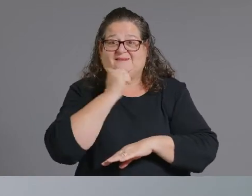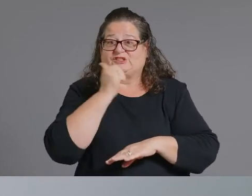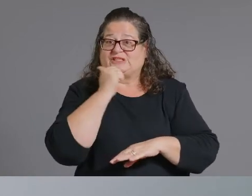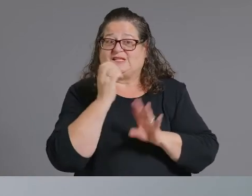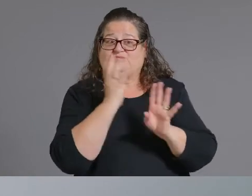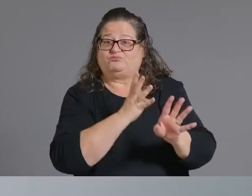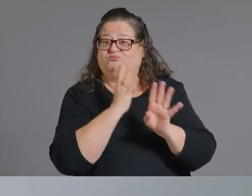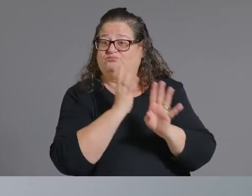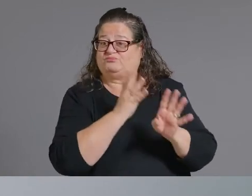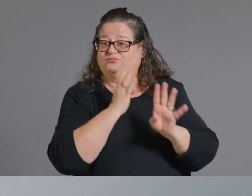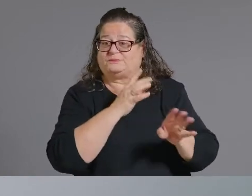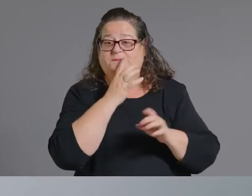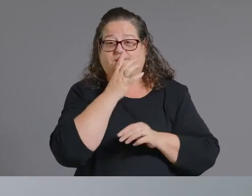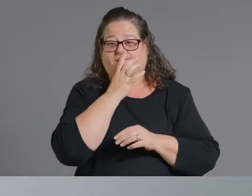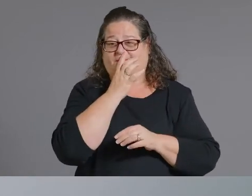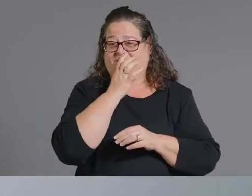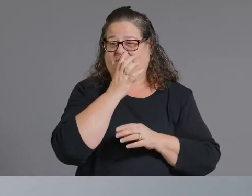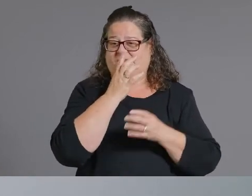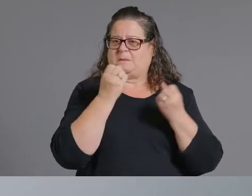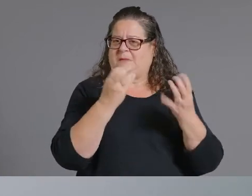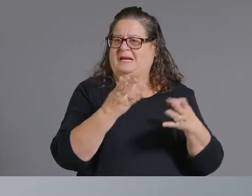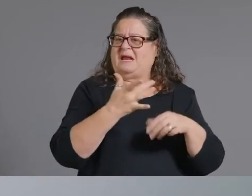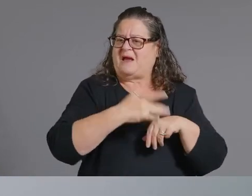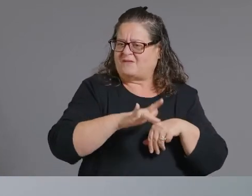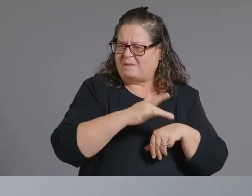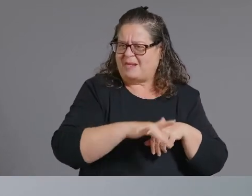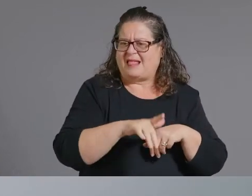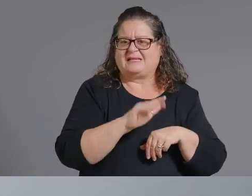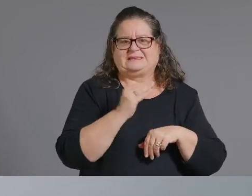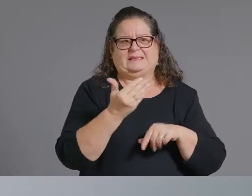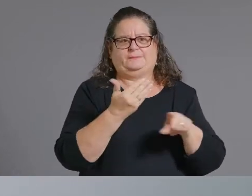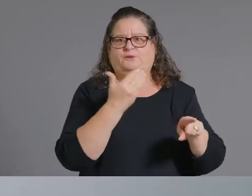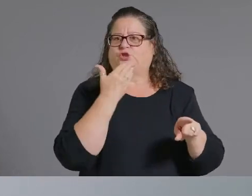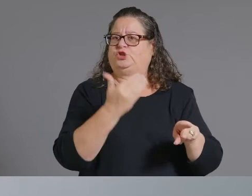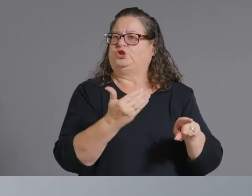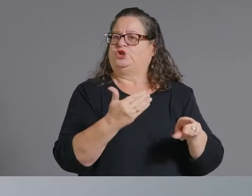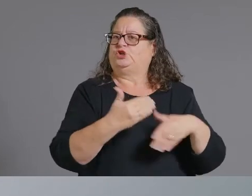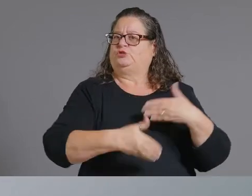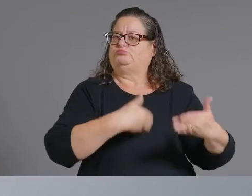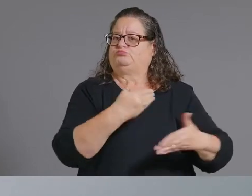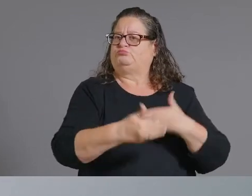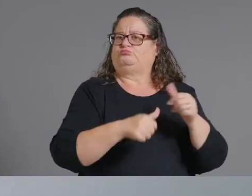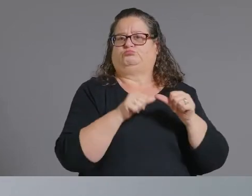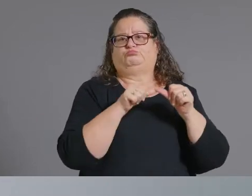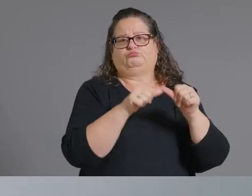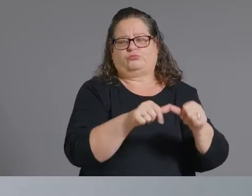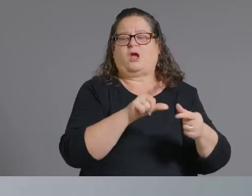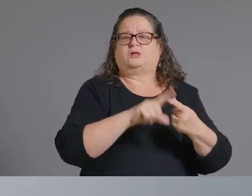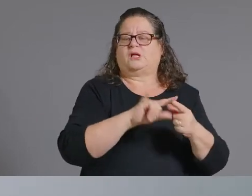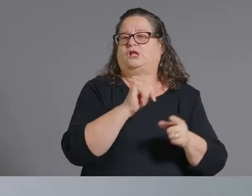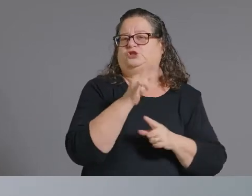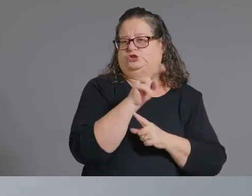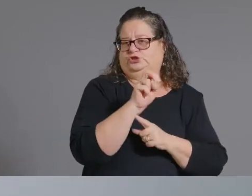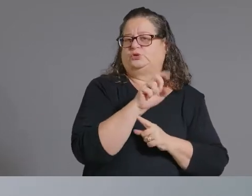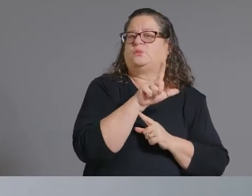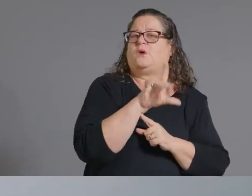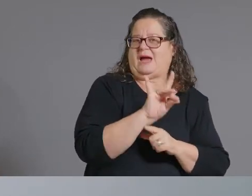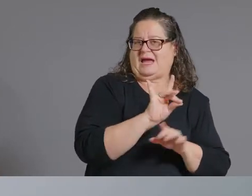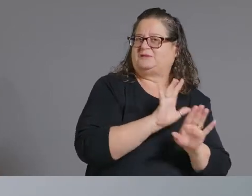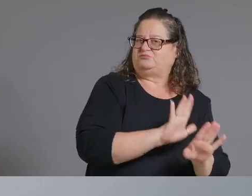out dates or closures to go to the 28th so it was it was more of a um just logistical